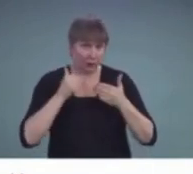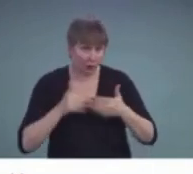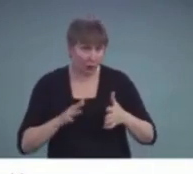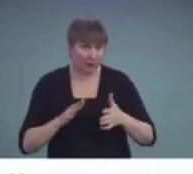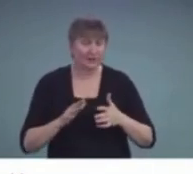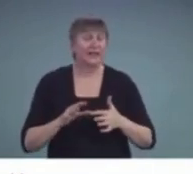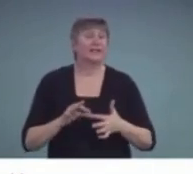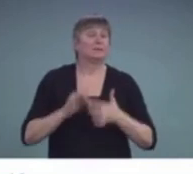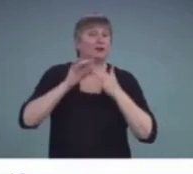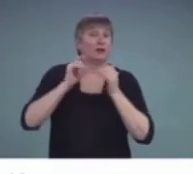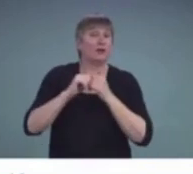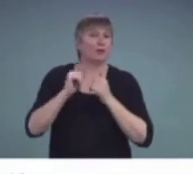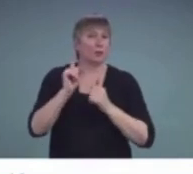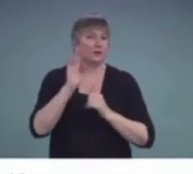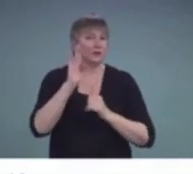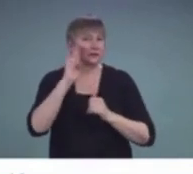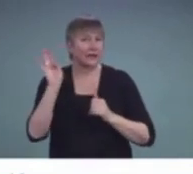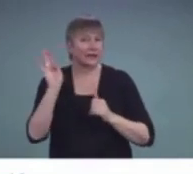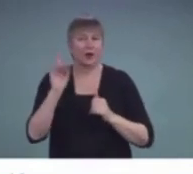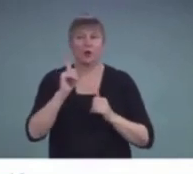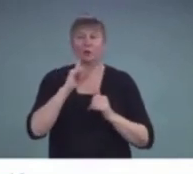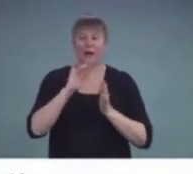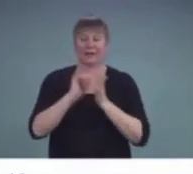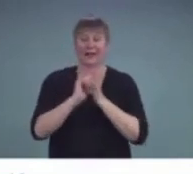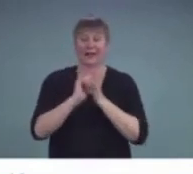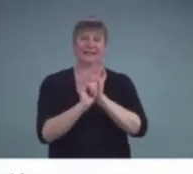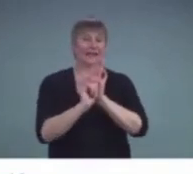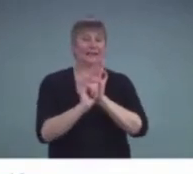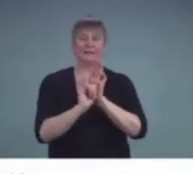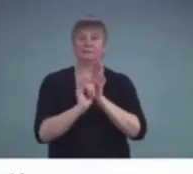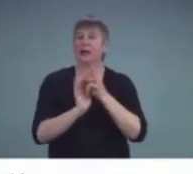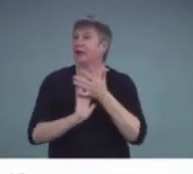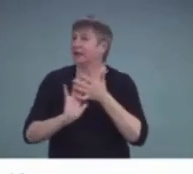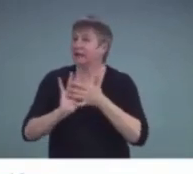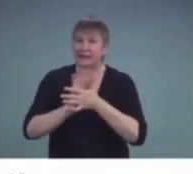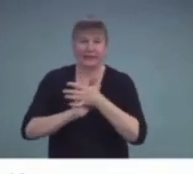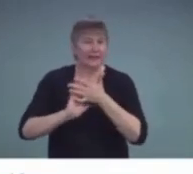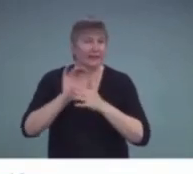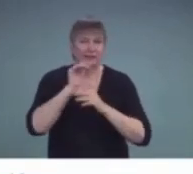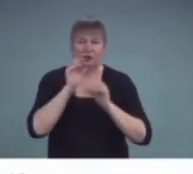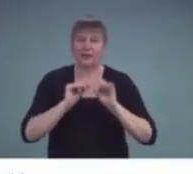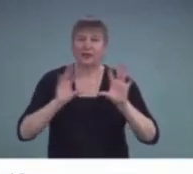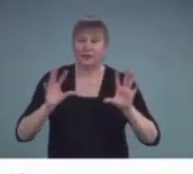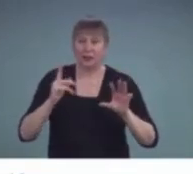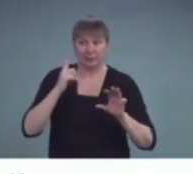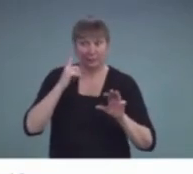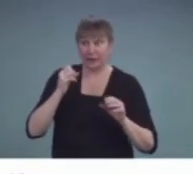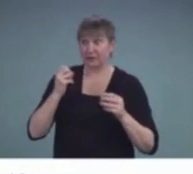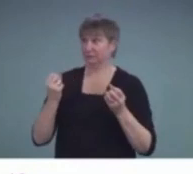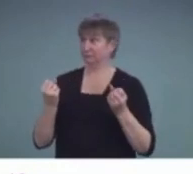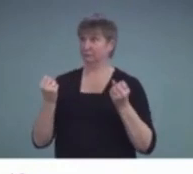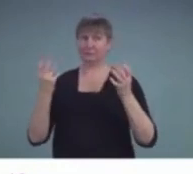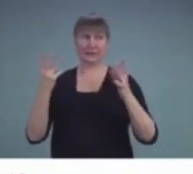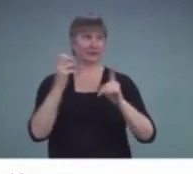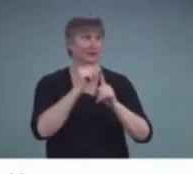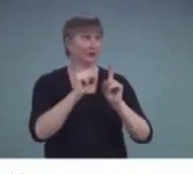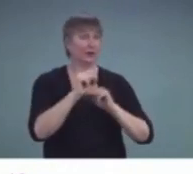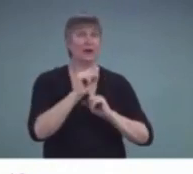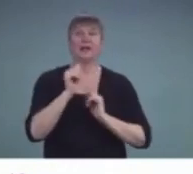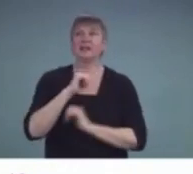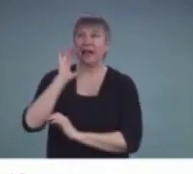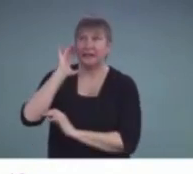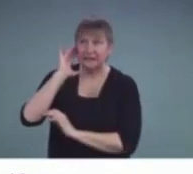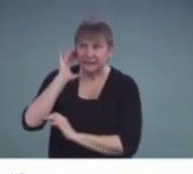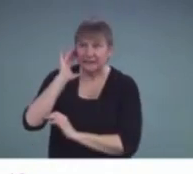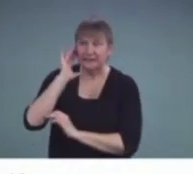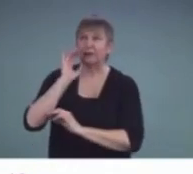unclear because of, they have the ability in many situations to listen and respond effectively,